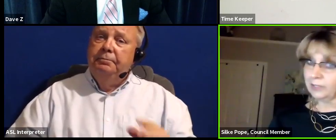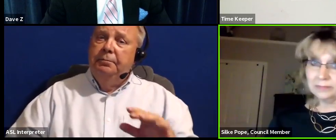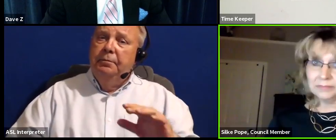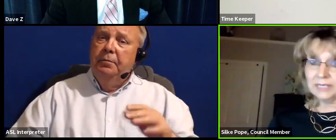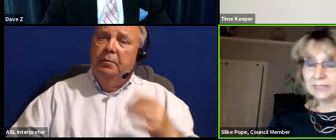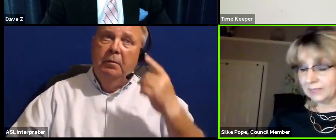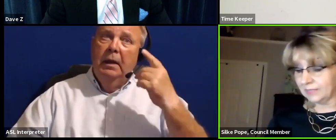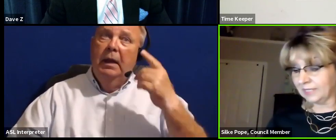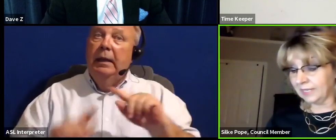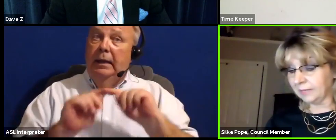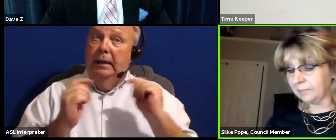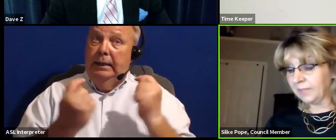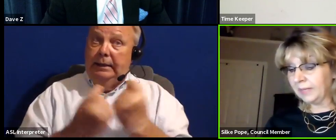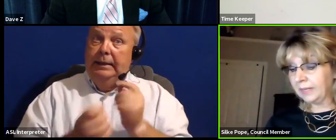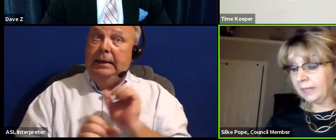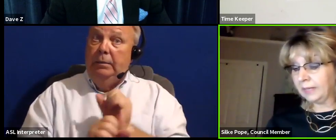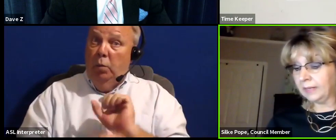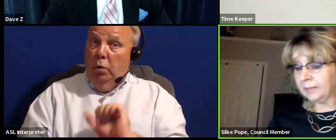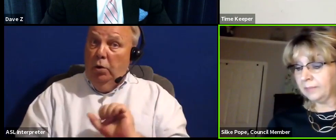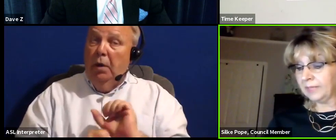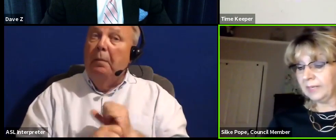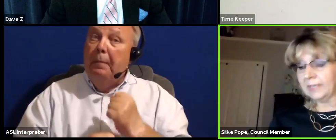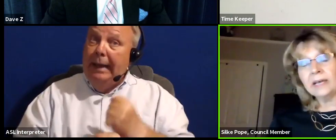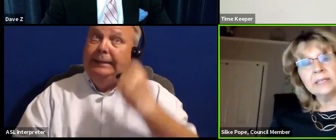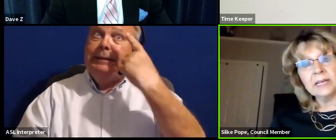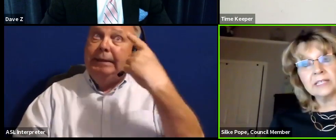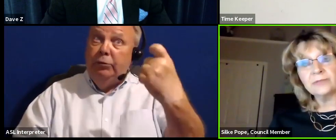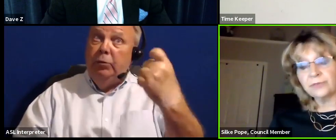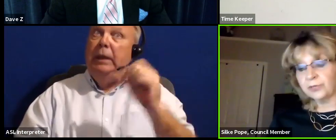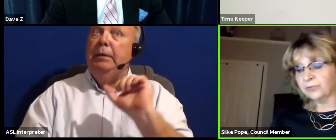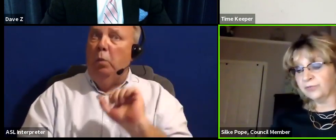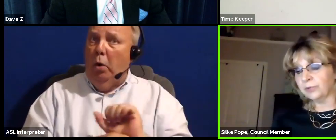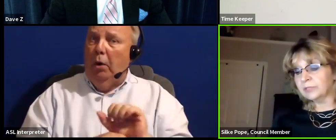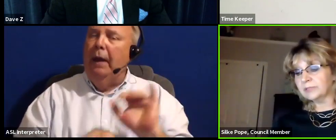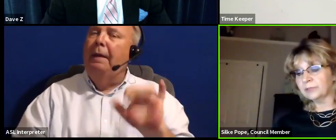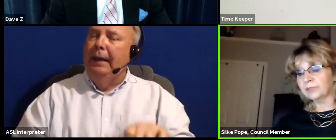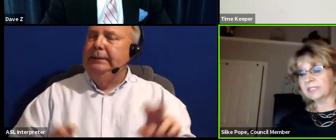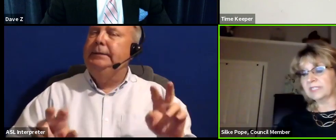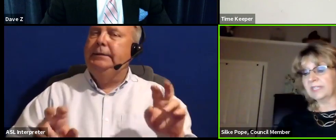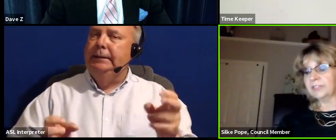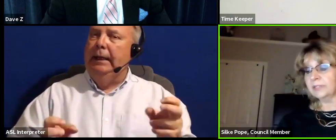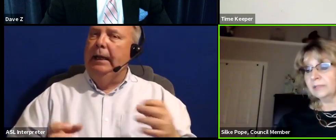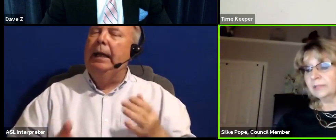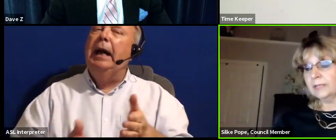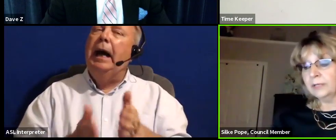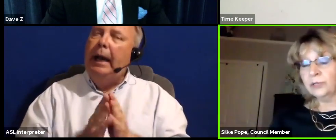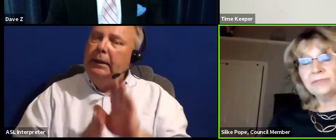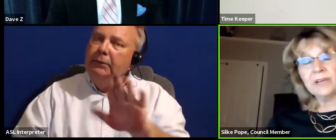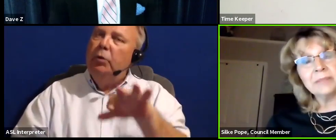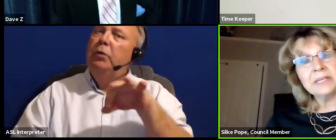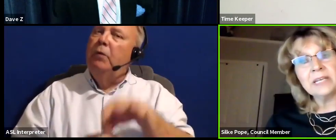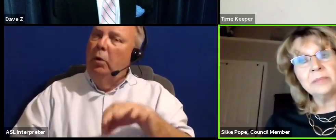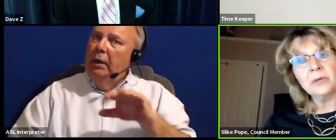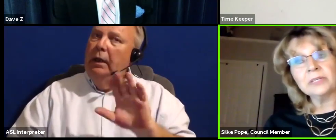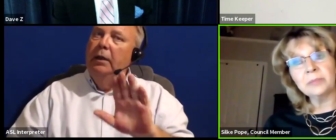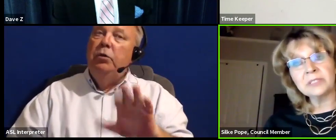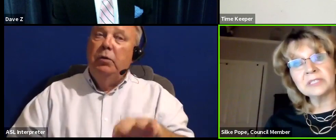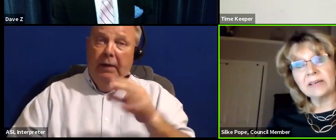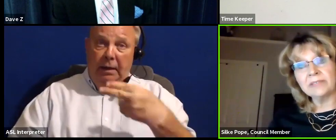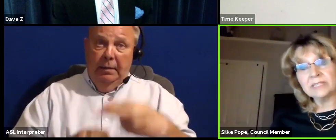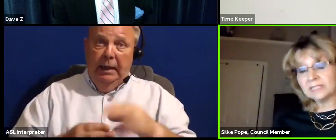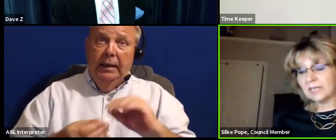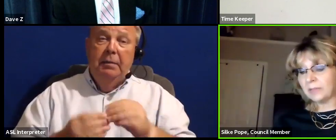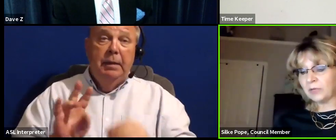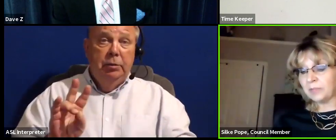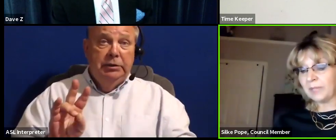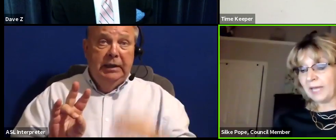the dream work. That's the saying. I kindly ask for your vote during this election. You'll find my name on number